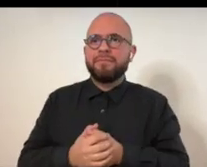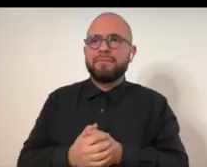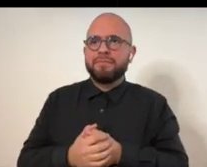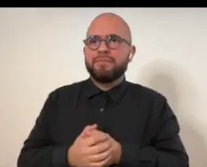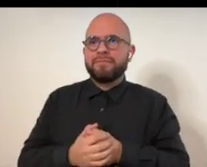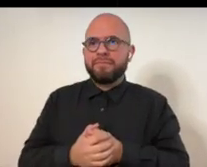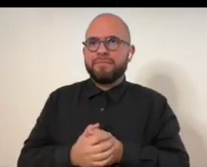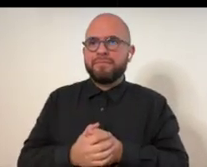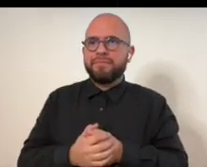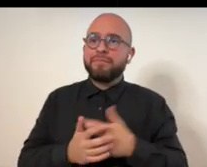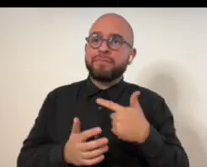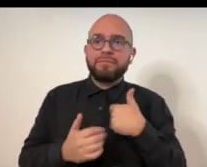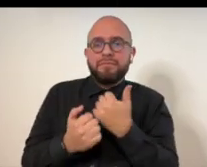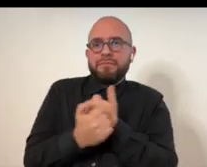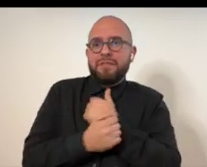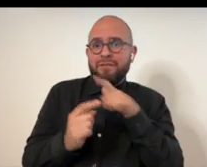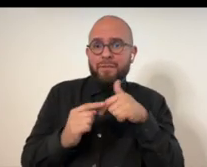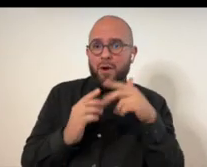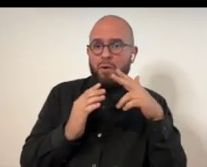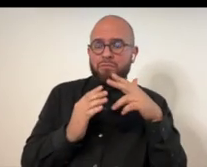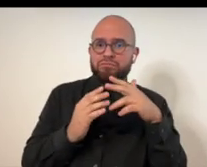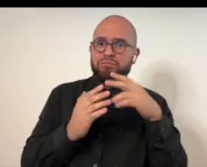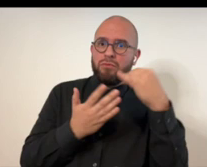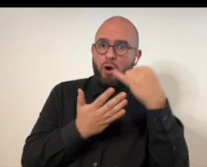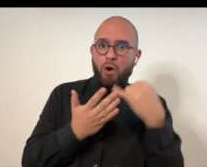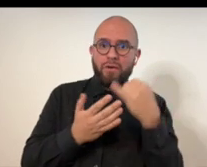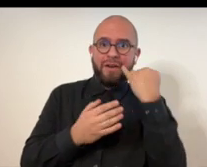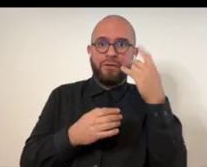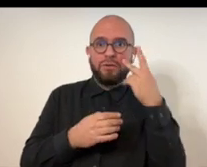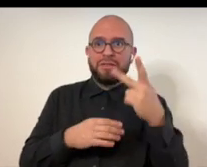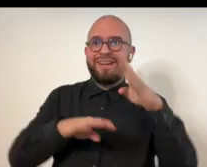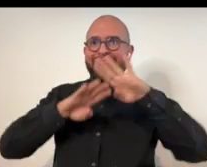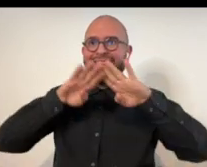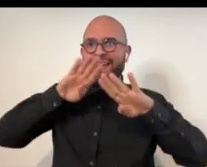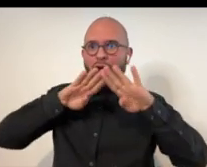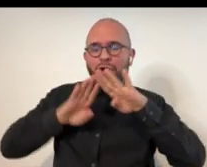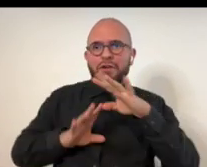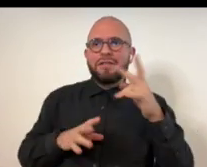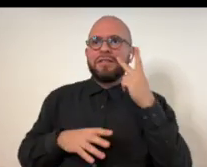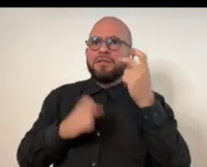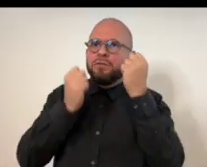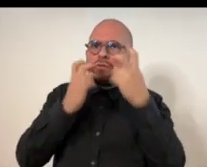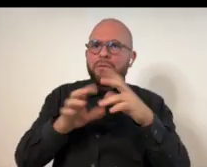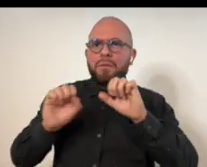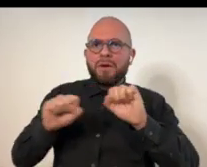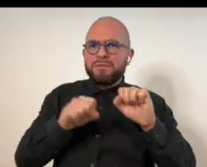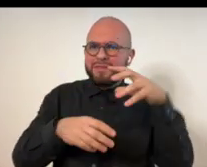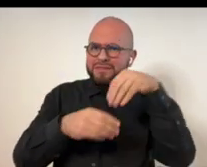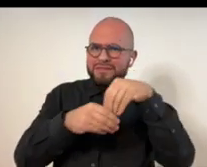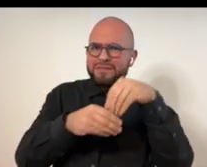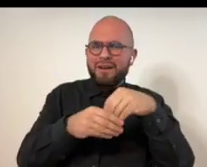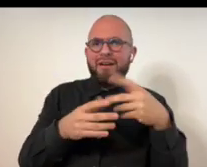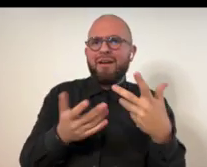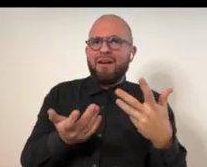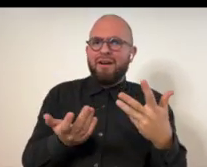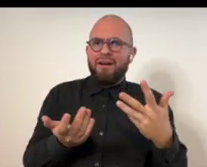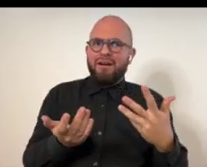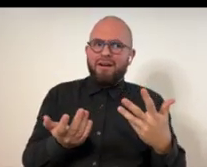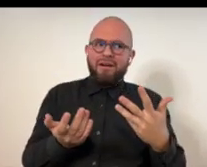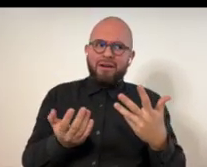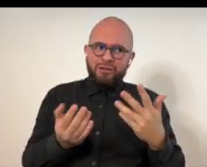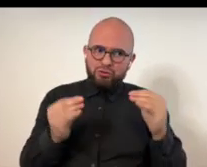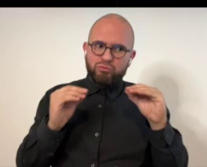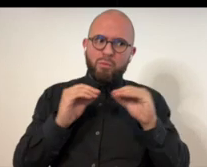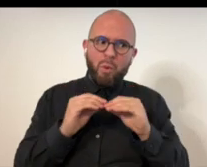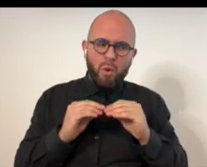but pain continued, I think. One of the things I love about different works is when you, when they are layered and when you can see so many different